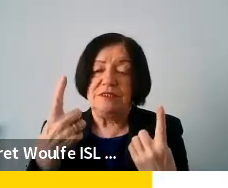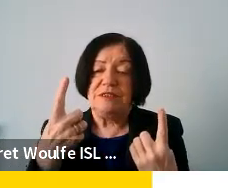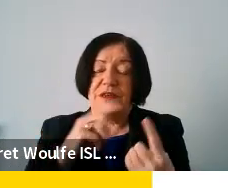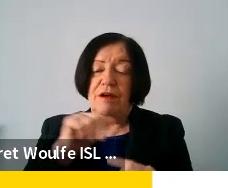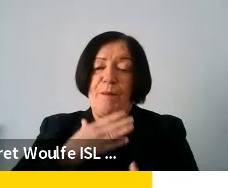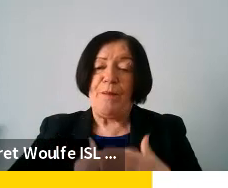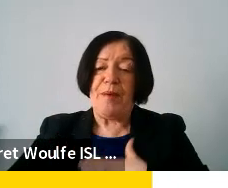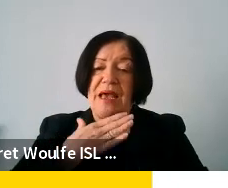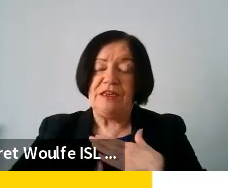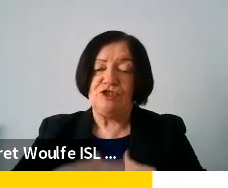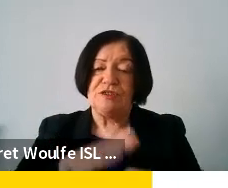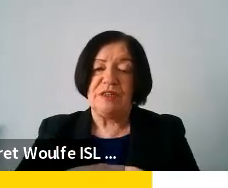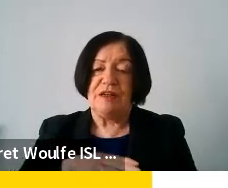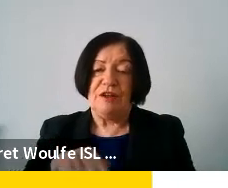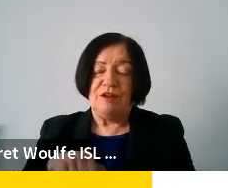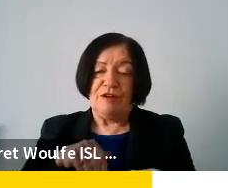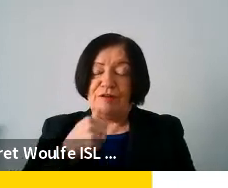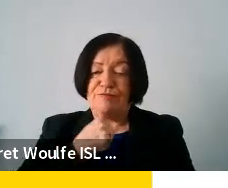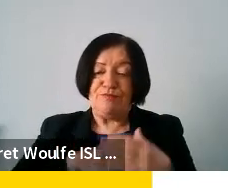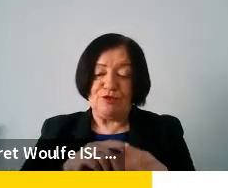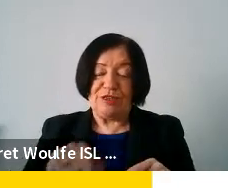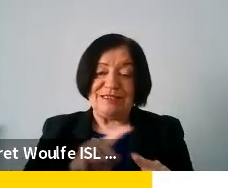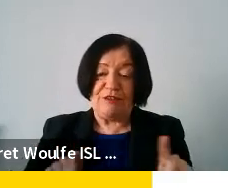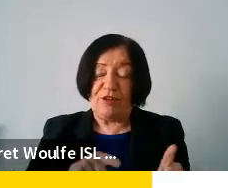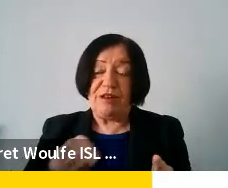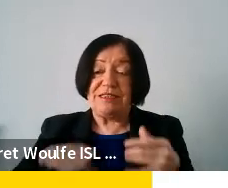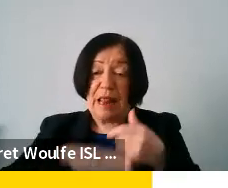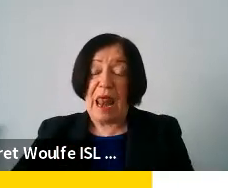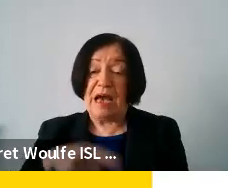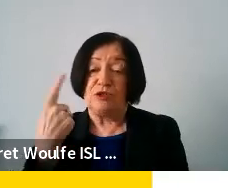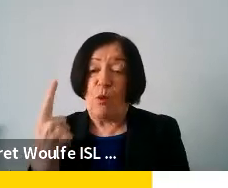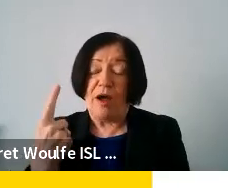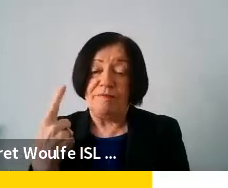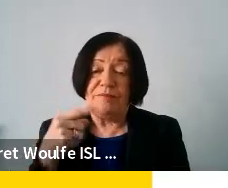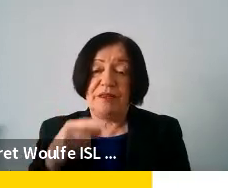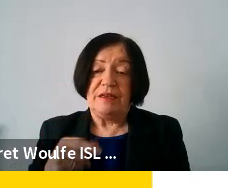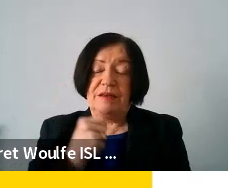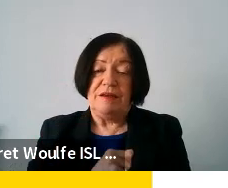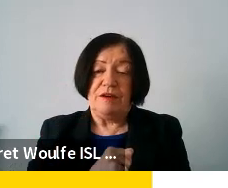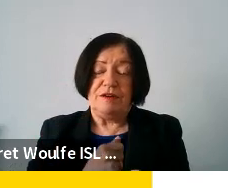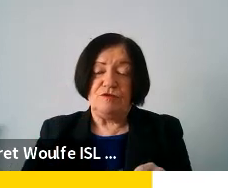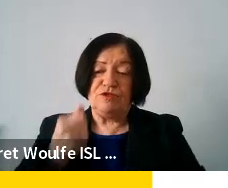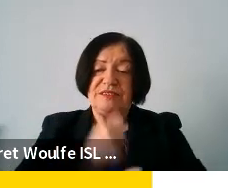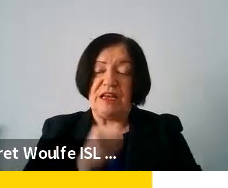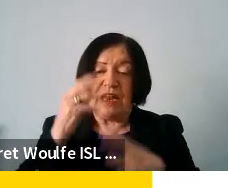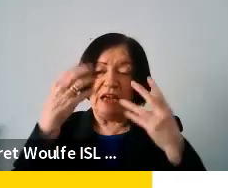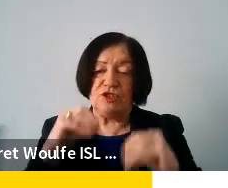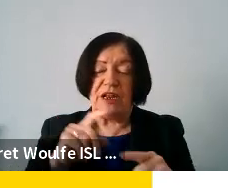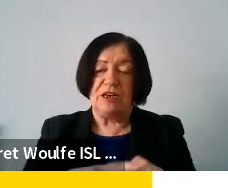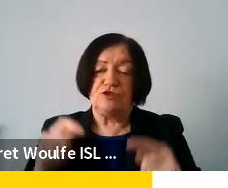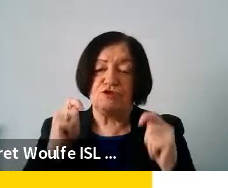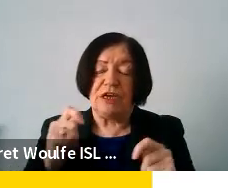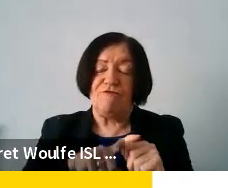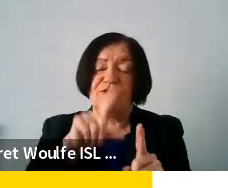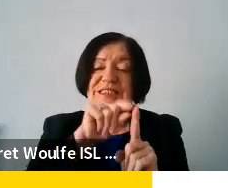patience and resistance throughout these sections. So this is the last one, and, uh, it's about resetting education and training for the digital